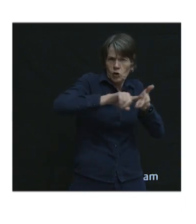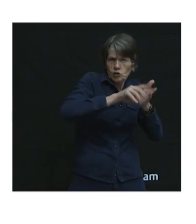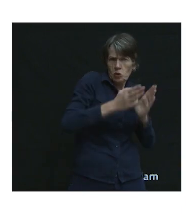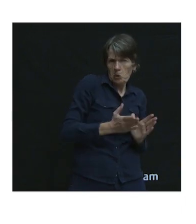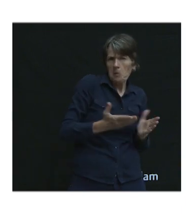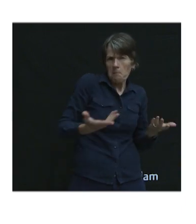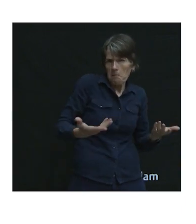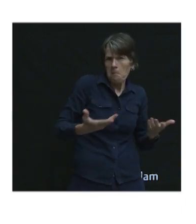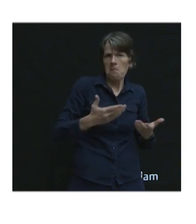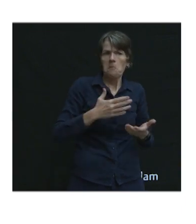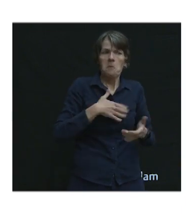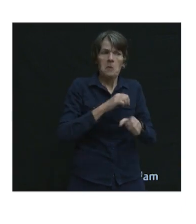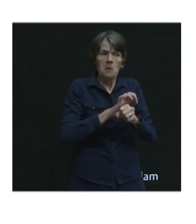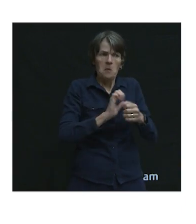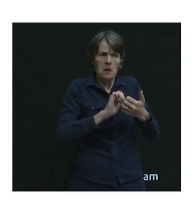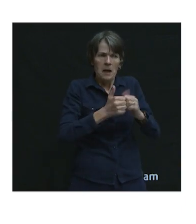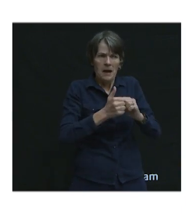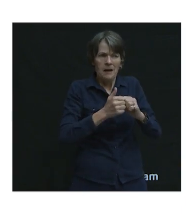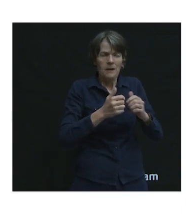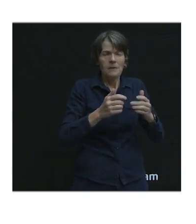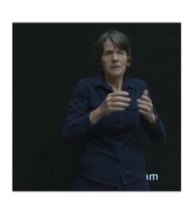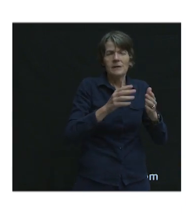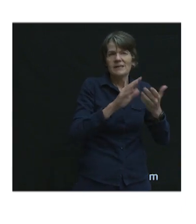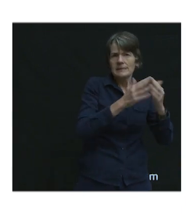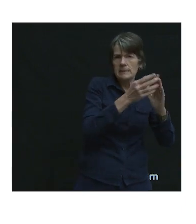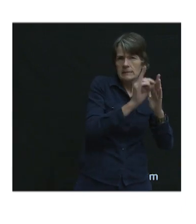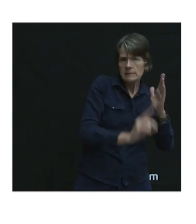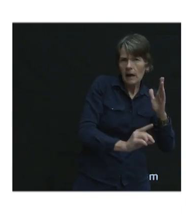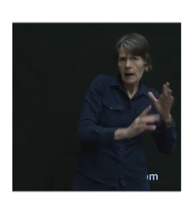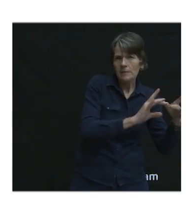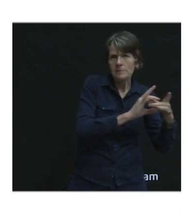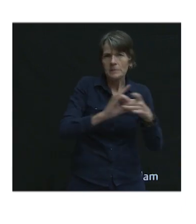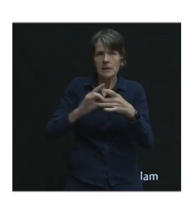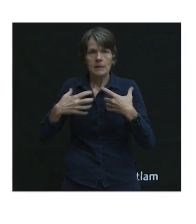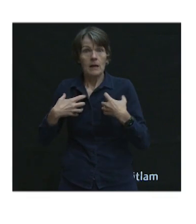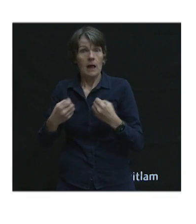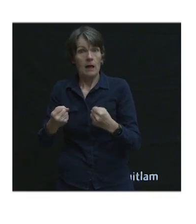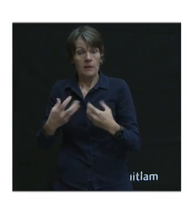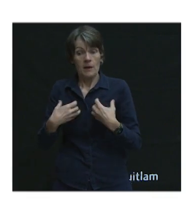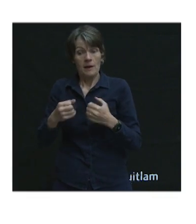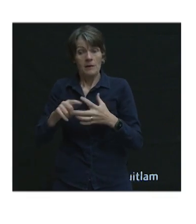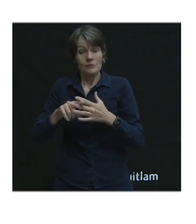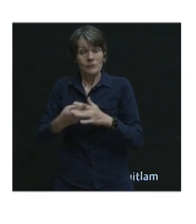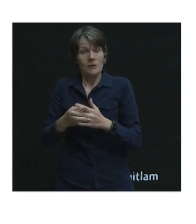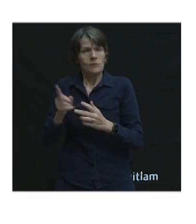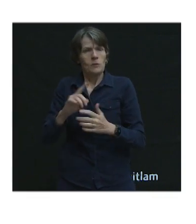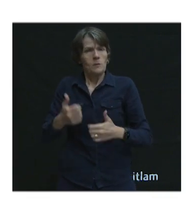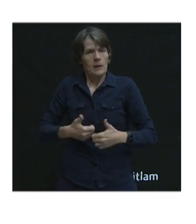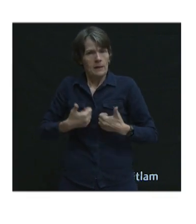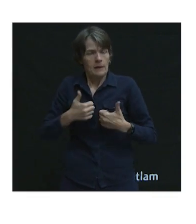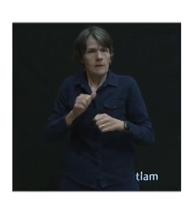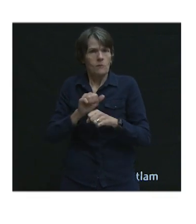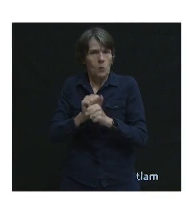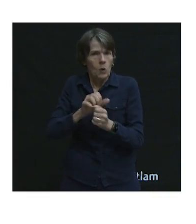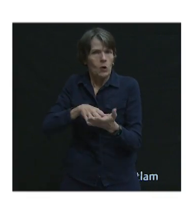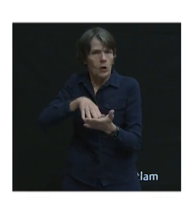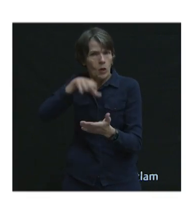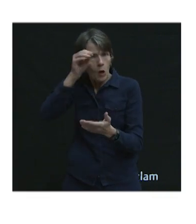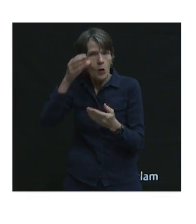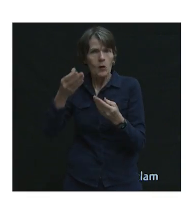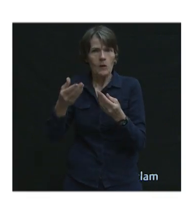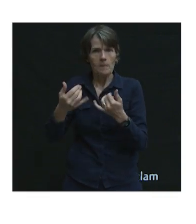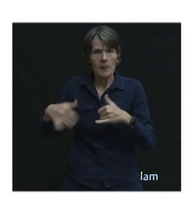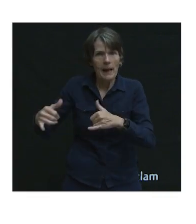of how I do my work between health and city design is that health begins where we live, work, learn and play. That decides what we're exposed to, what